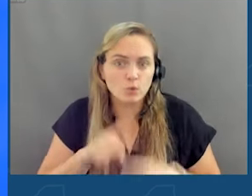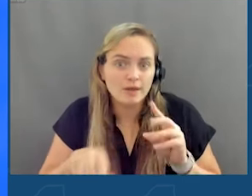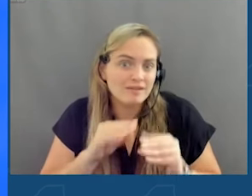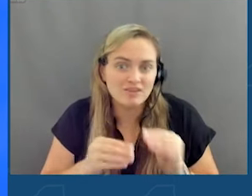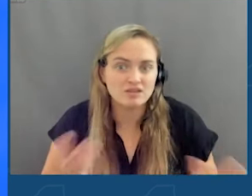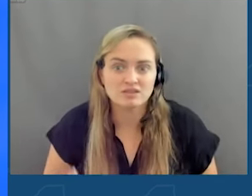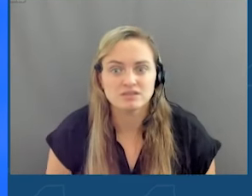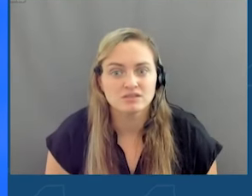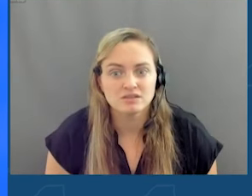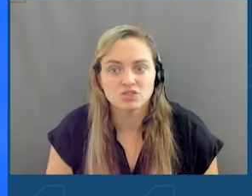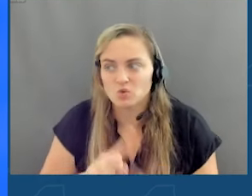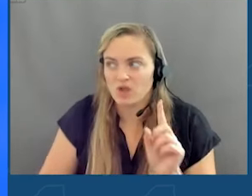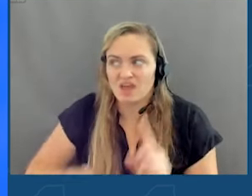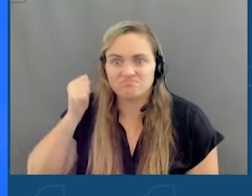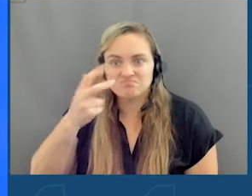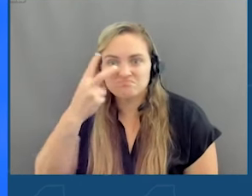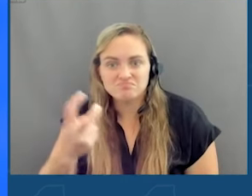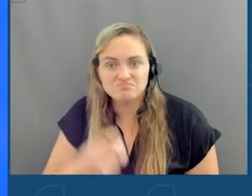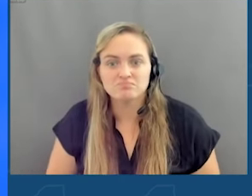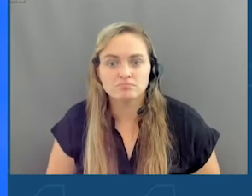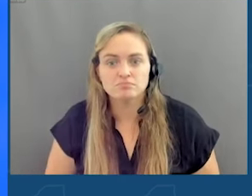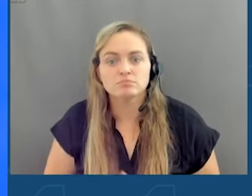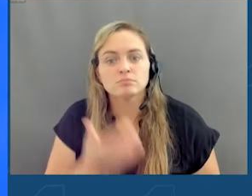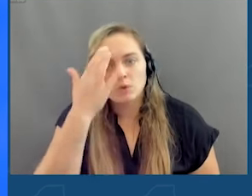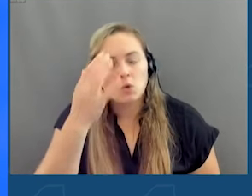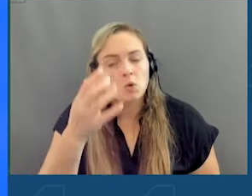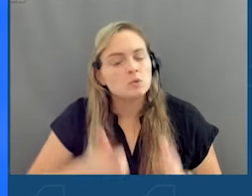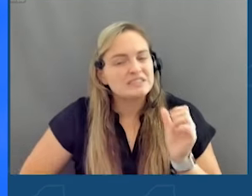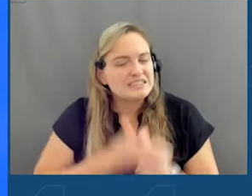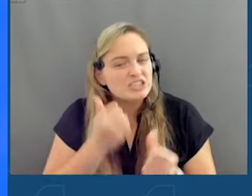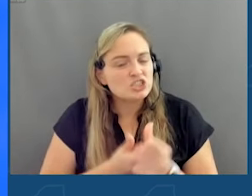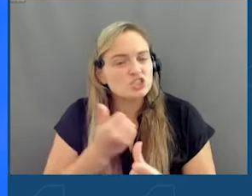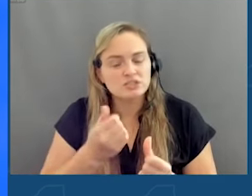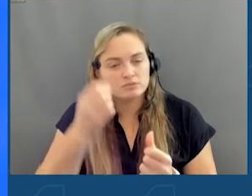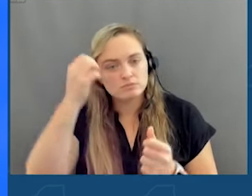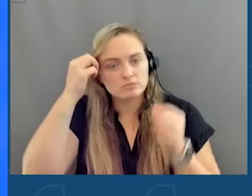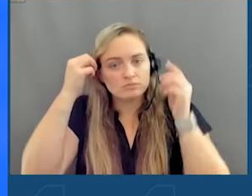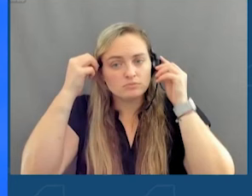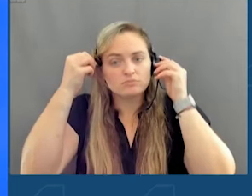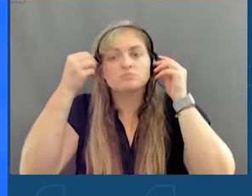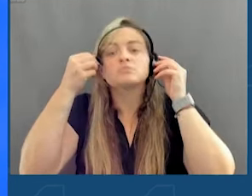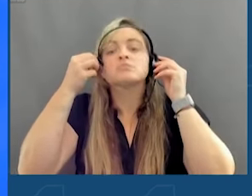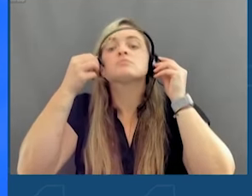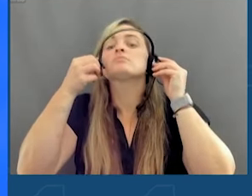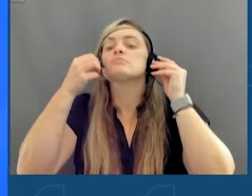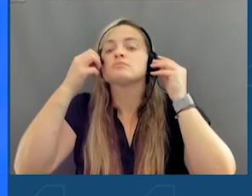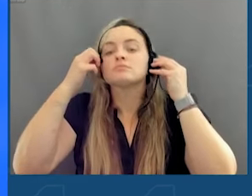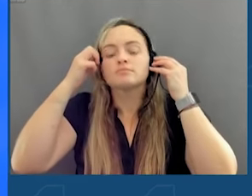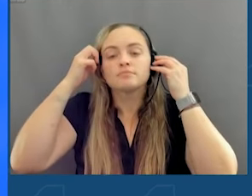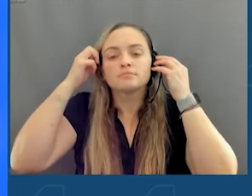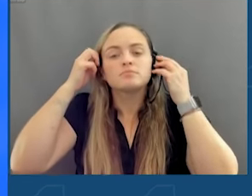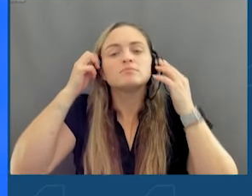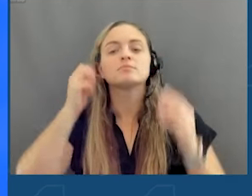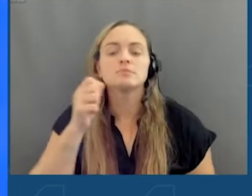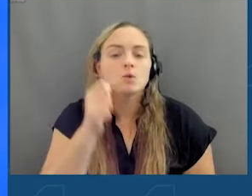And knowing how dangerous these algorithms are, I will not accept that we are powerless to do anything about it.